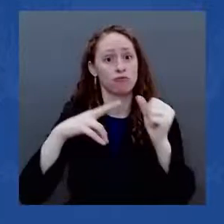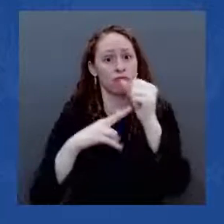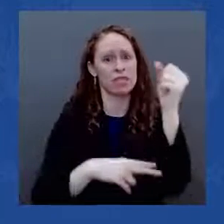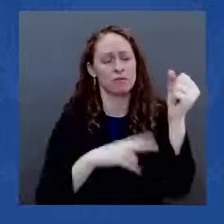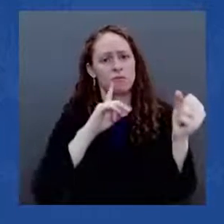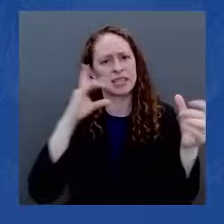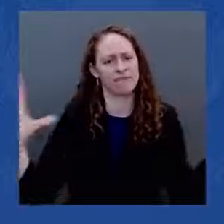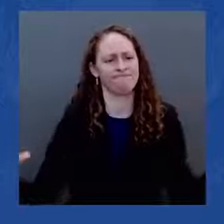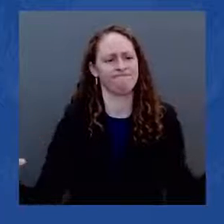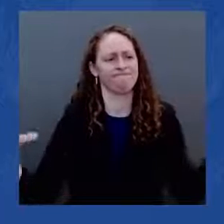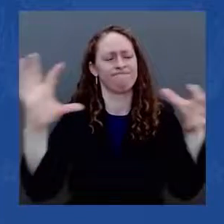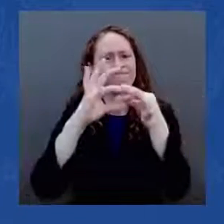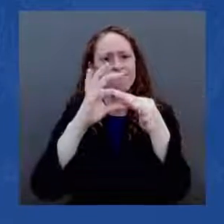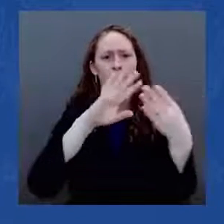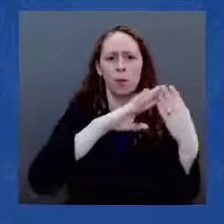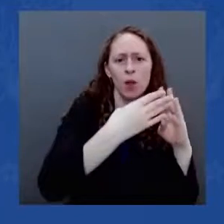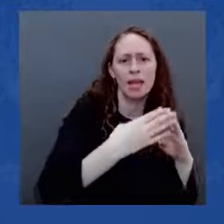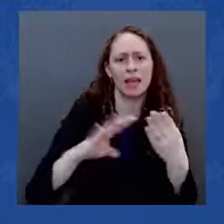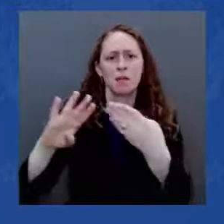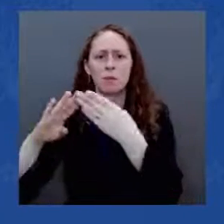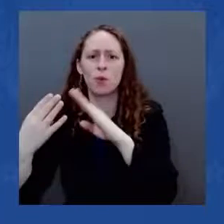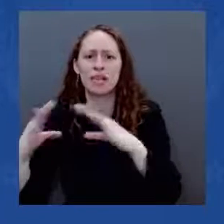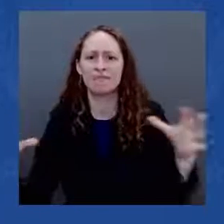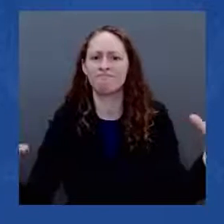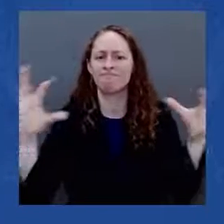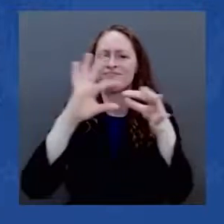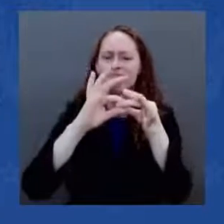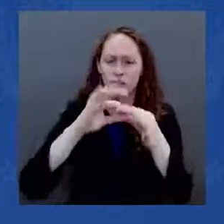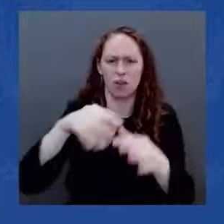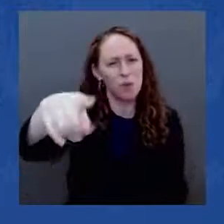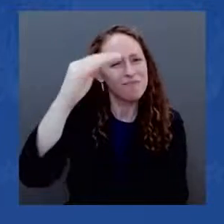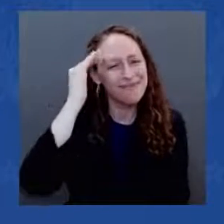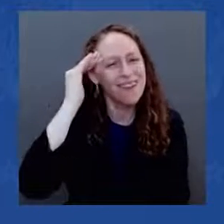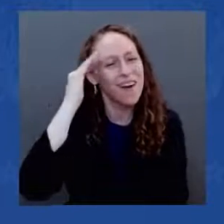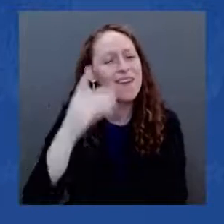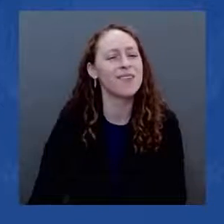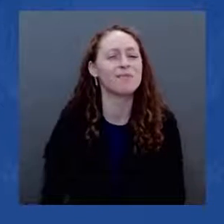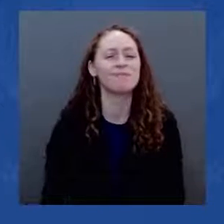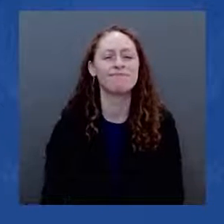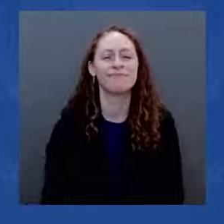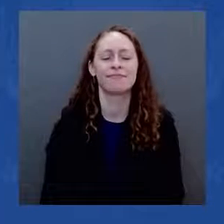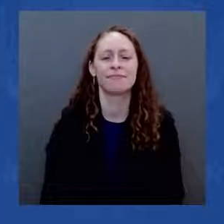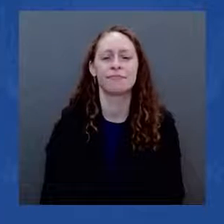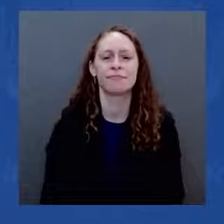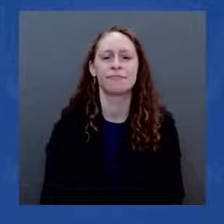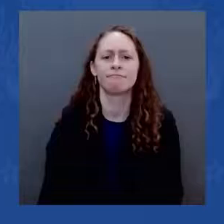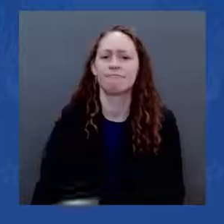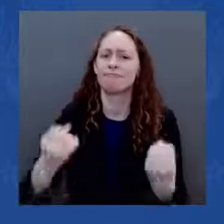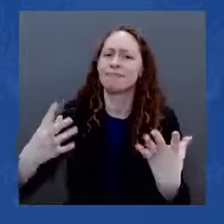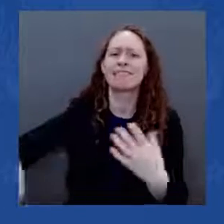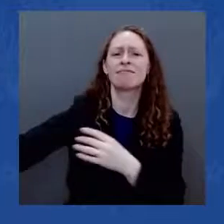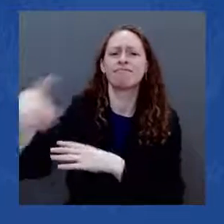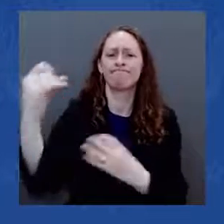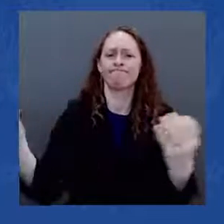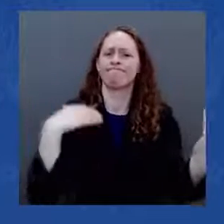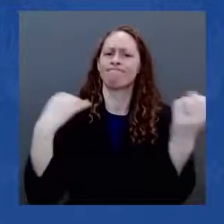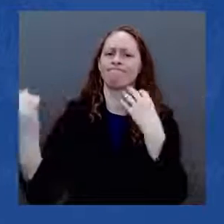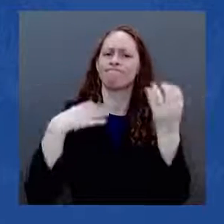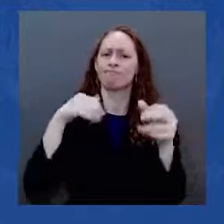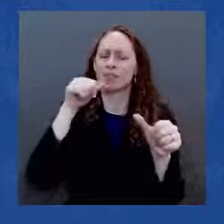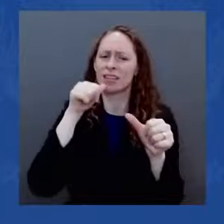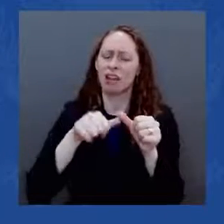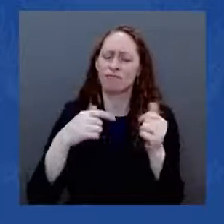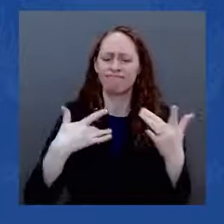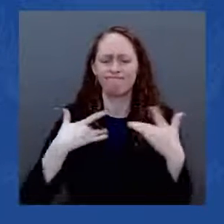People have written me about bridges they depend on. One man told me that the bridge he traveled on every day is a tragedy waiting to happen.